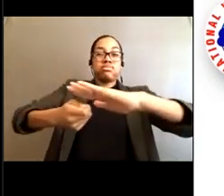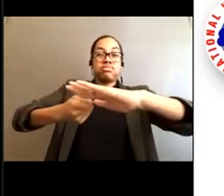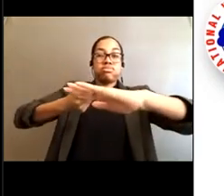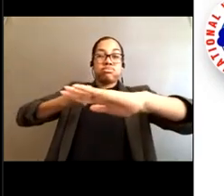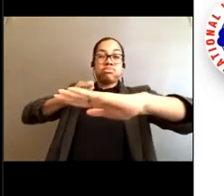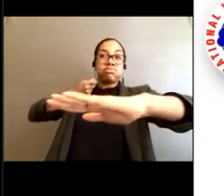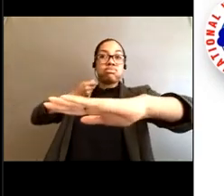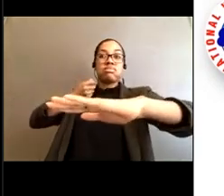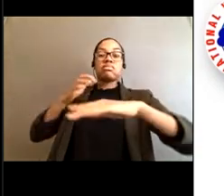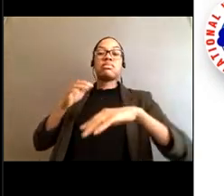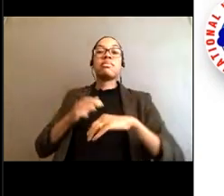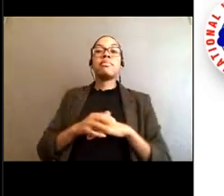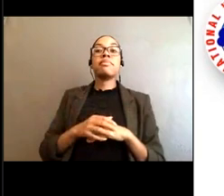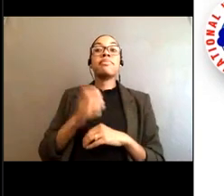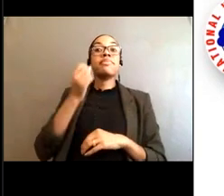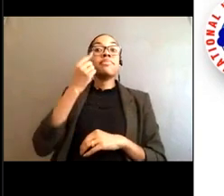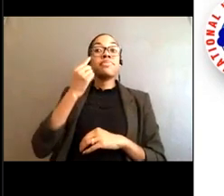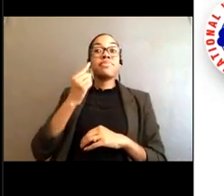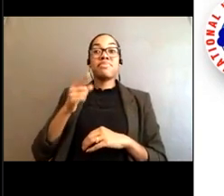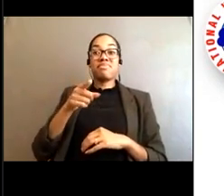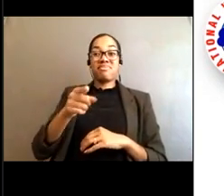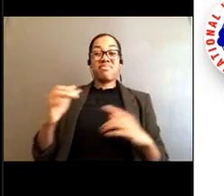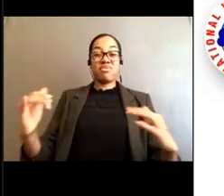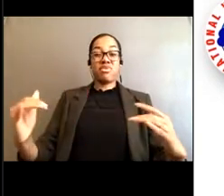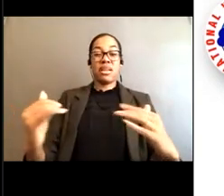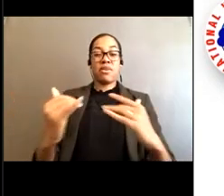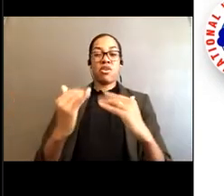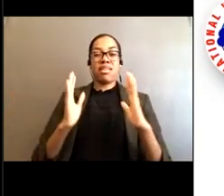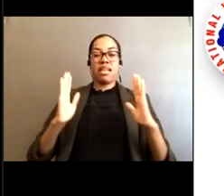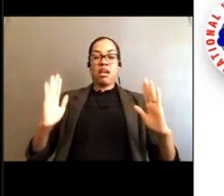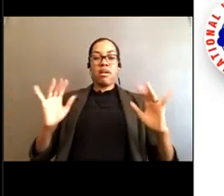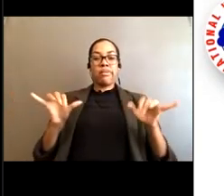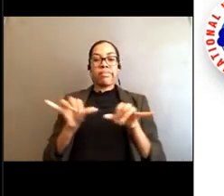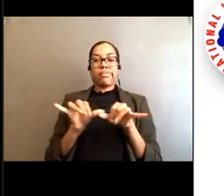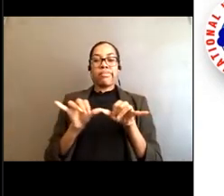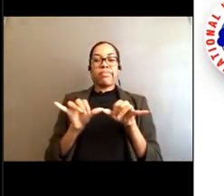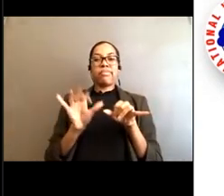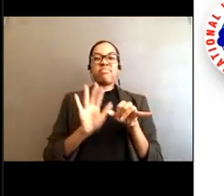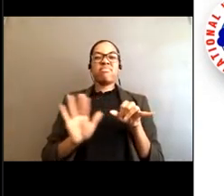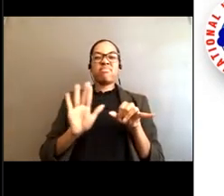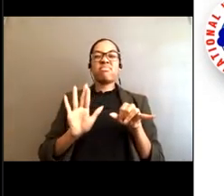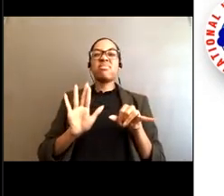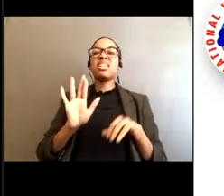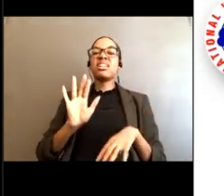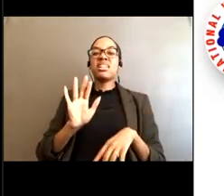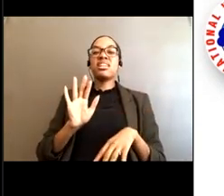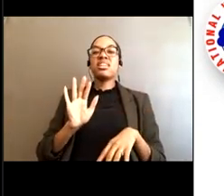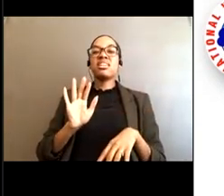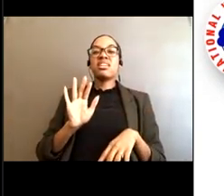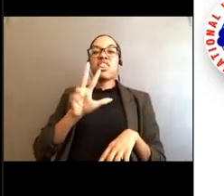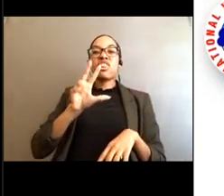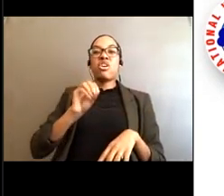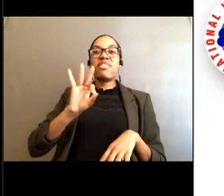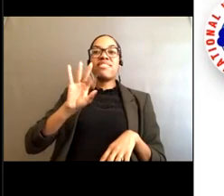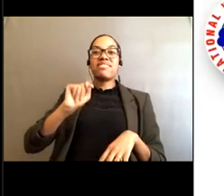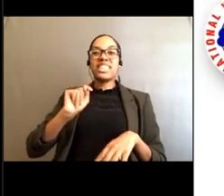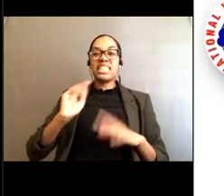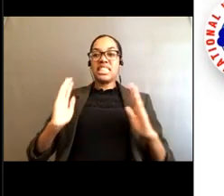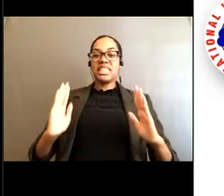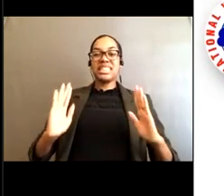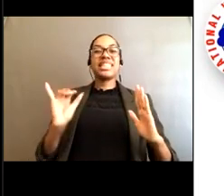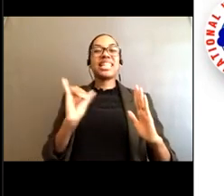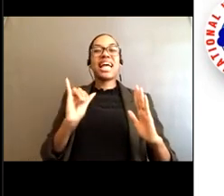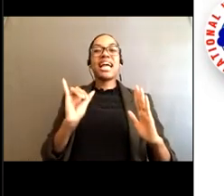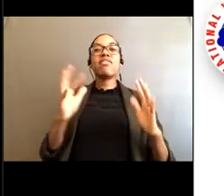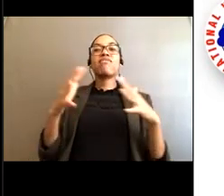long as a football field, and that's just a terribly long distance to swim back in if we don't take action as soon as we